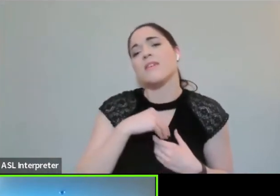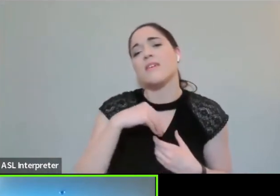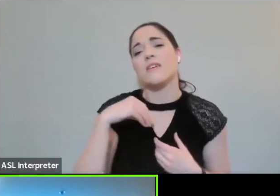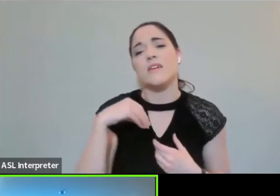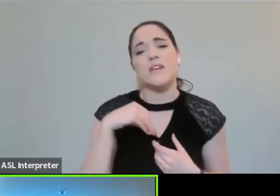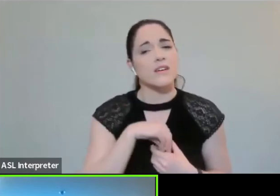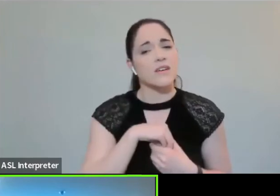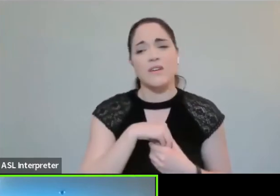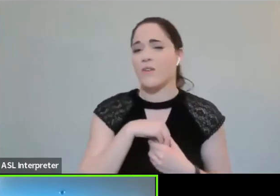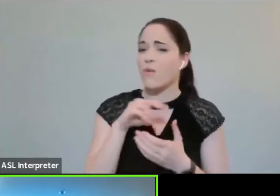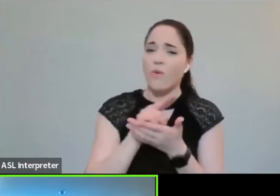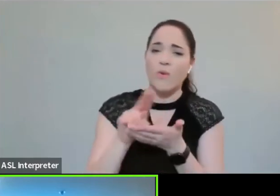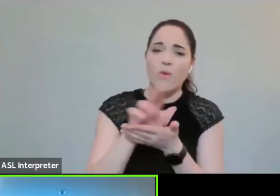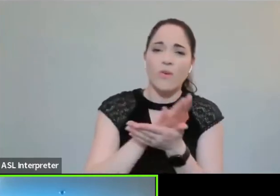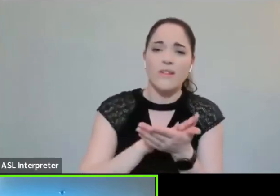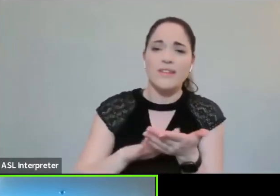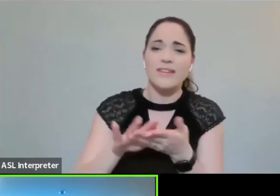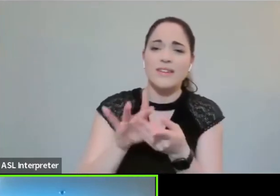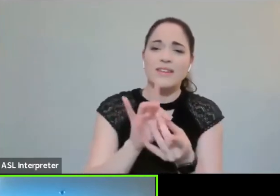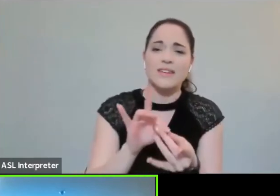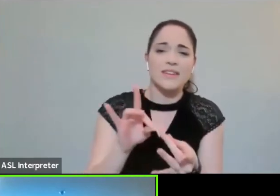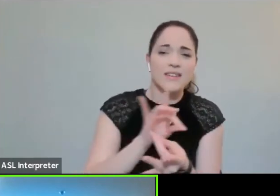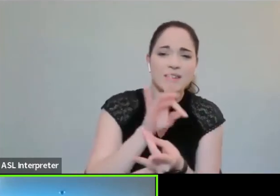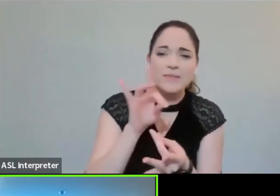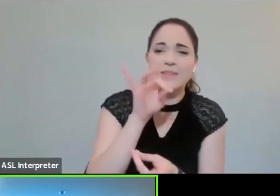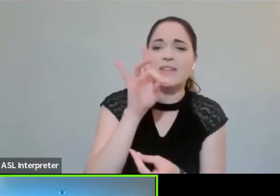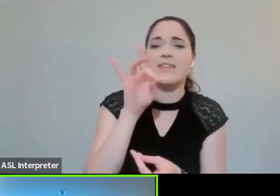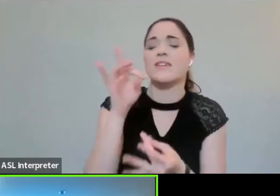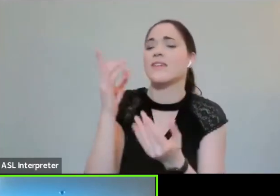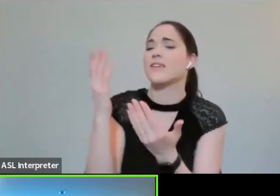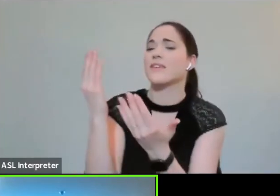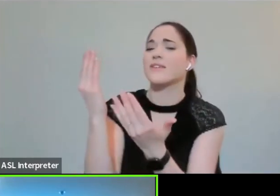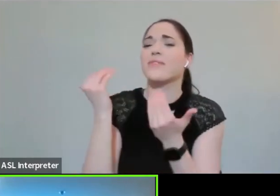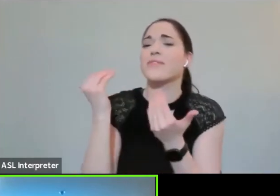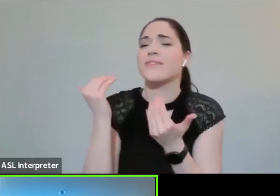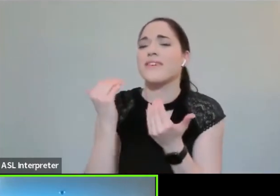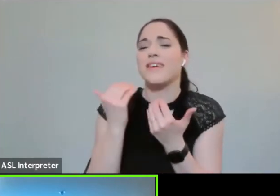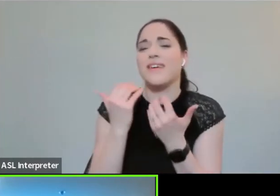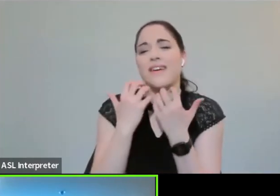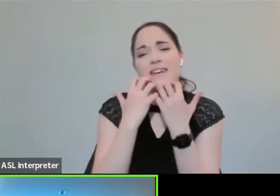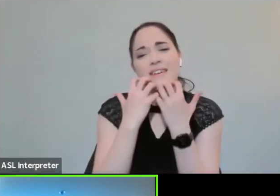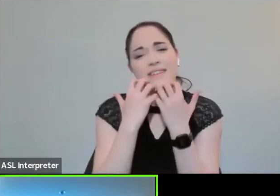Holy Spirit Come